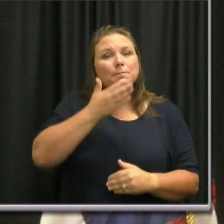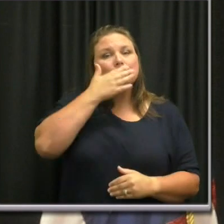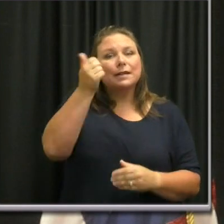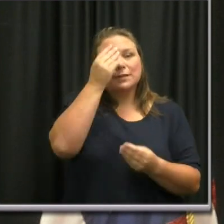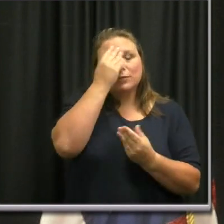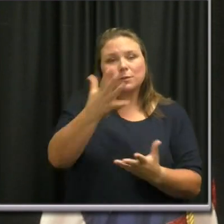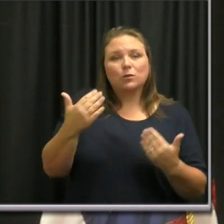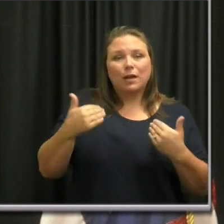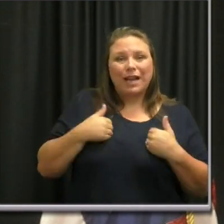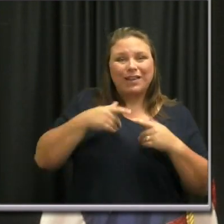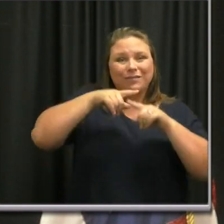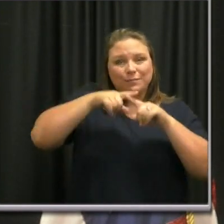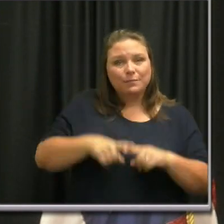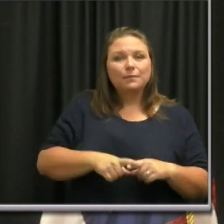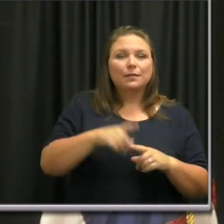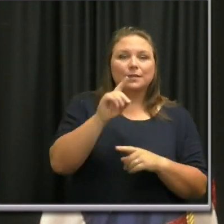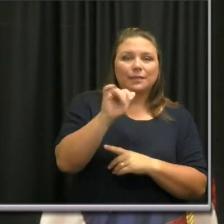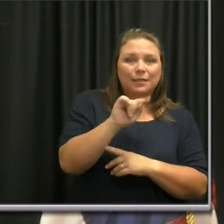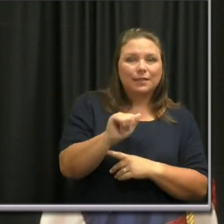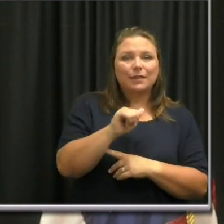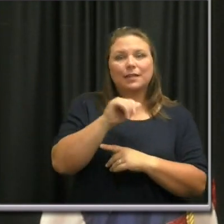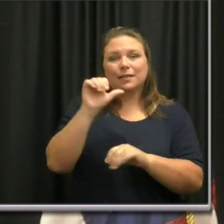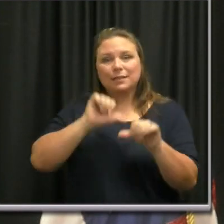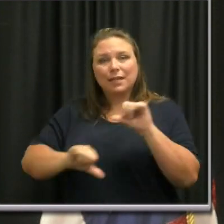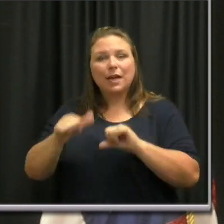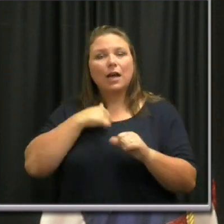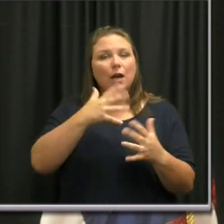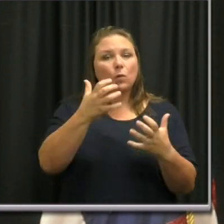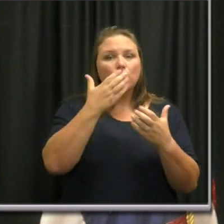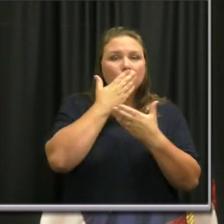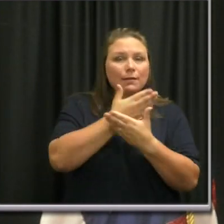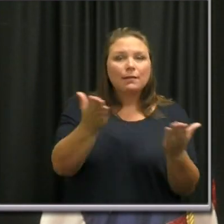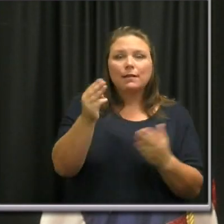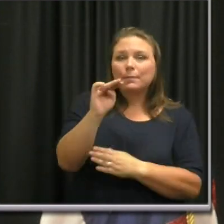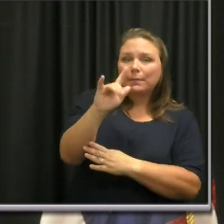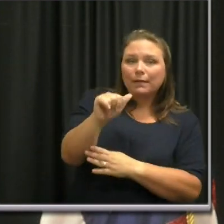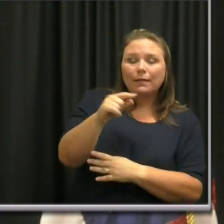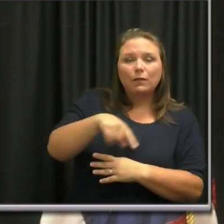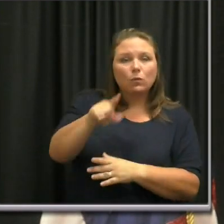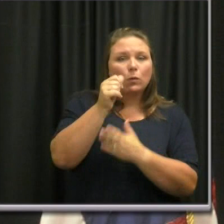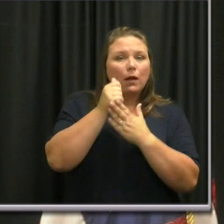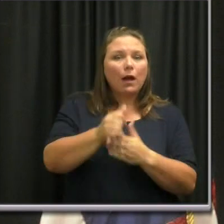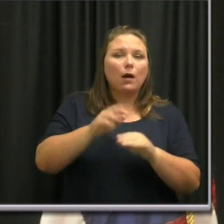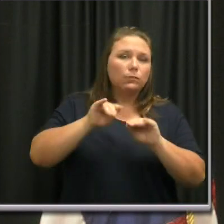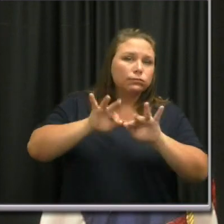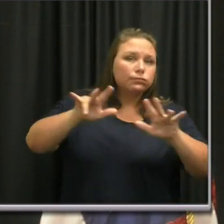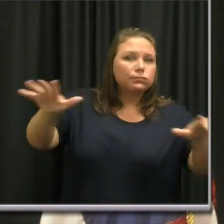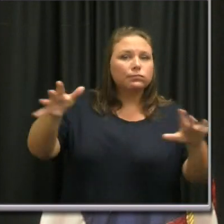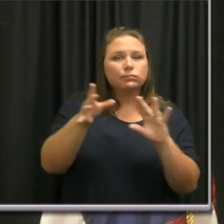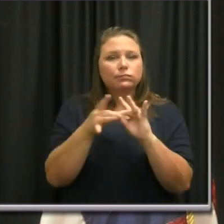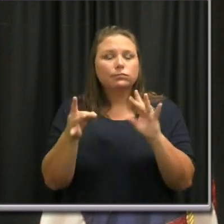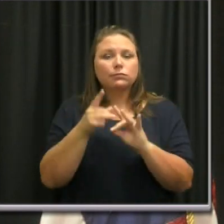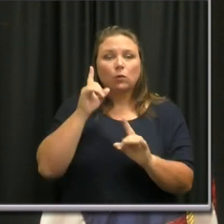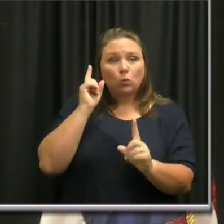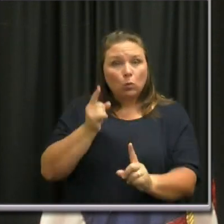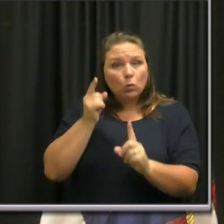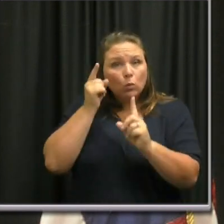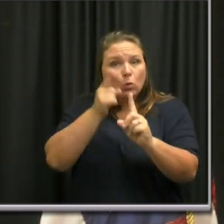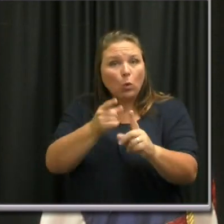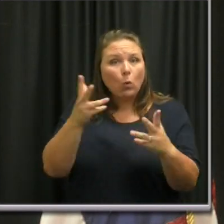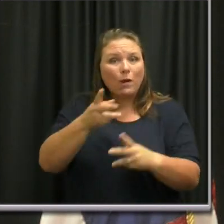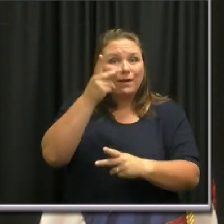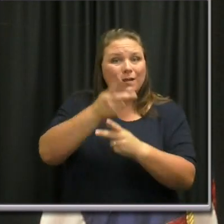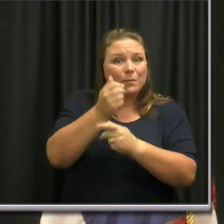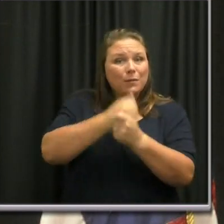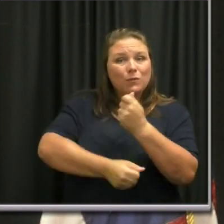based on the data and science. And I want to thank the media for helping us deliver this message. Our goal is to keep